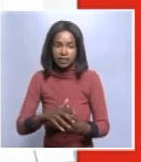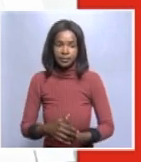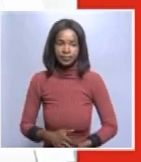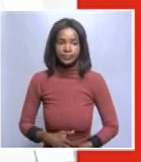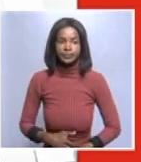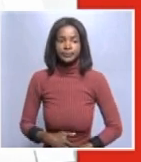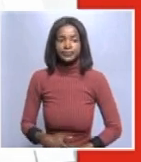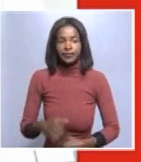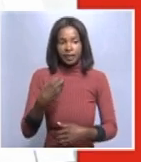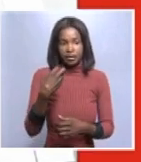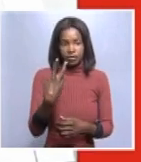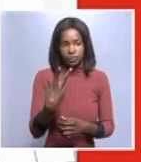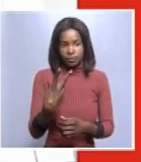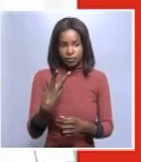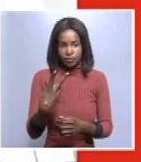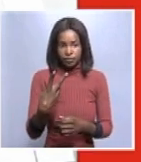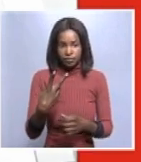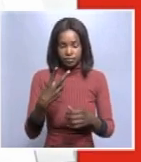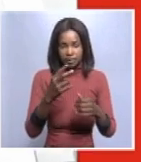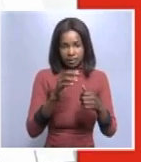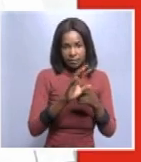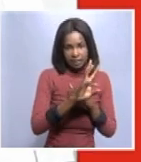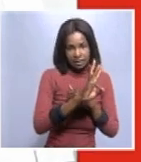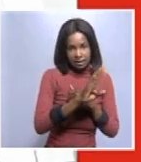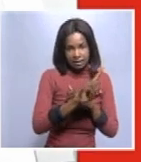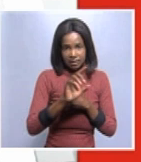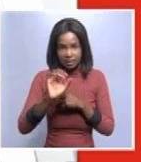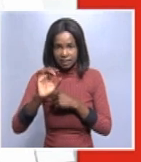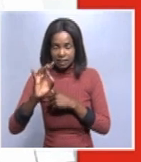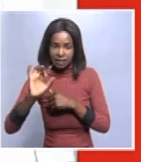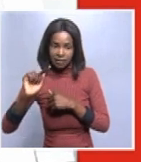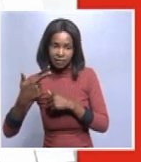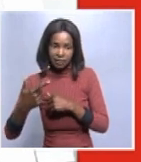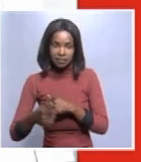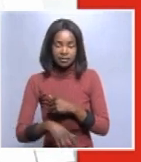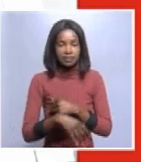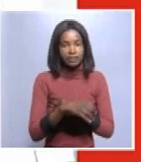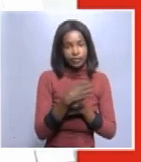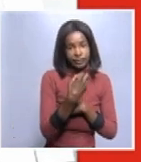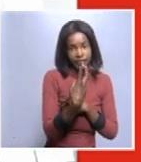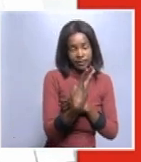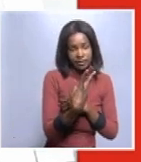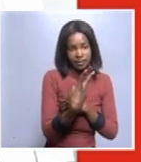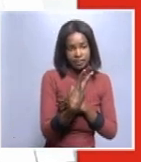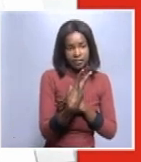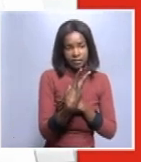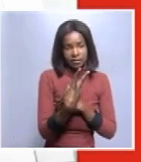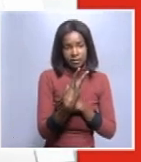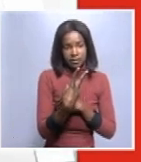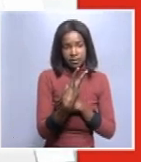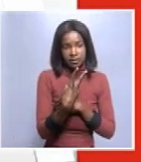5. 6. 6. 8. 5. 10.